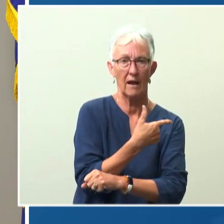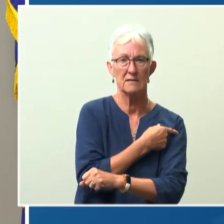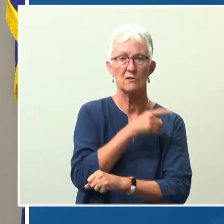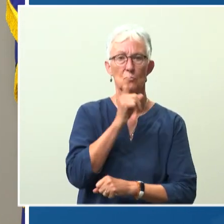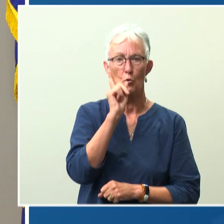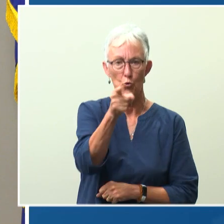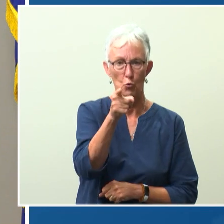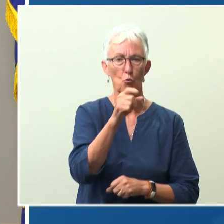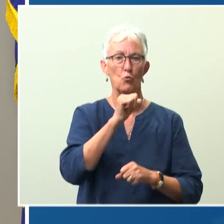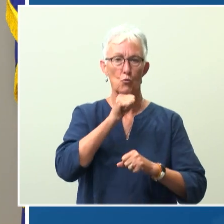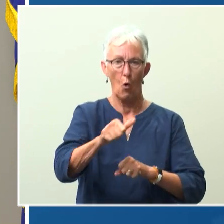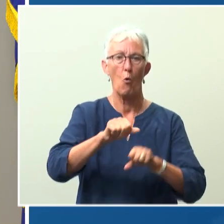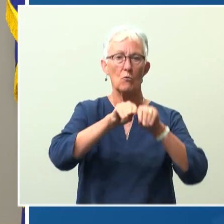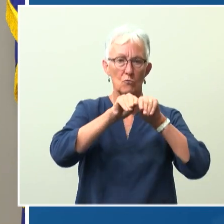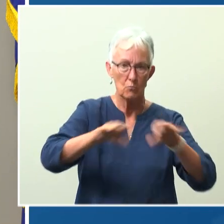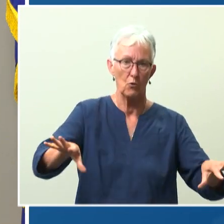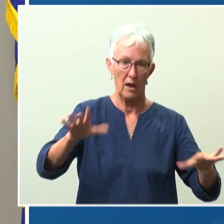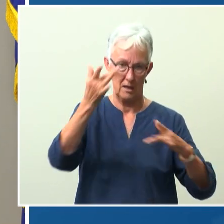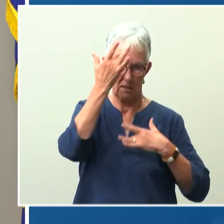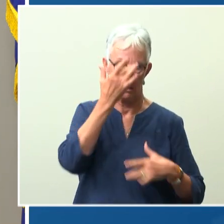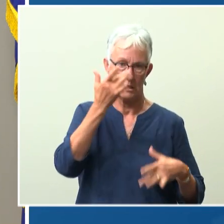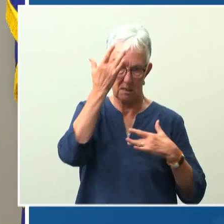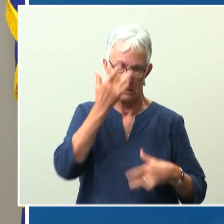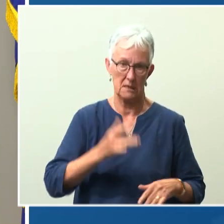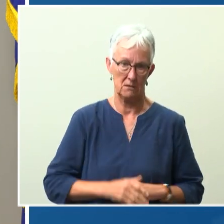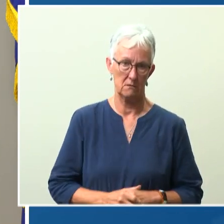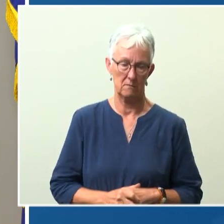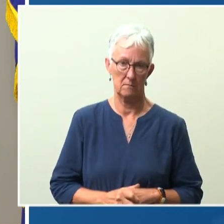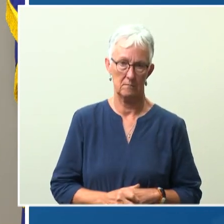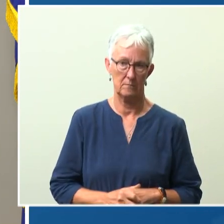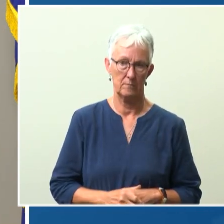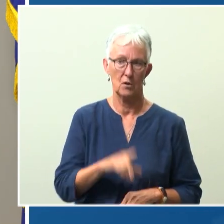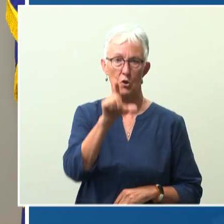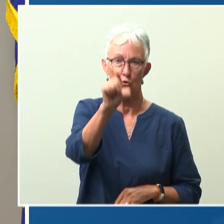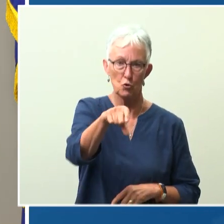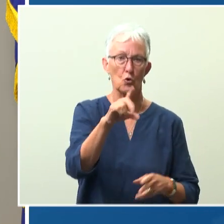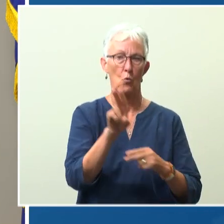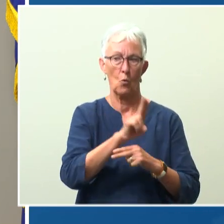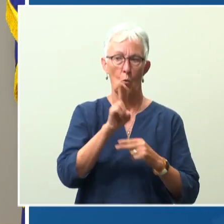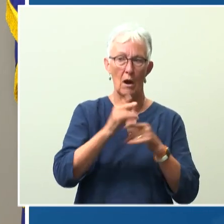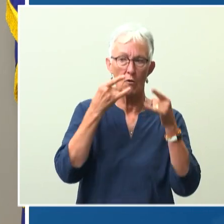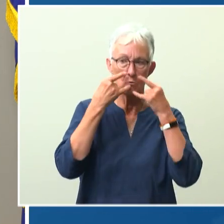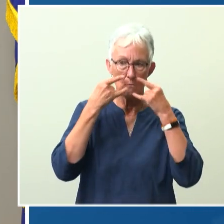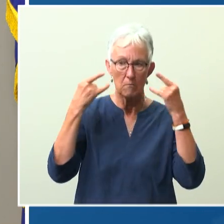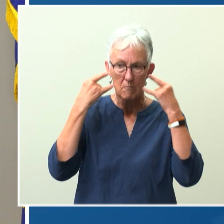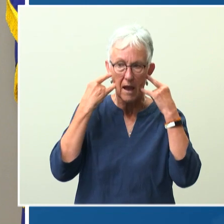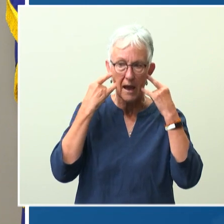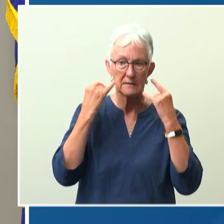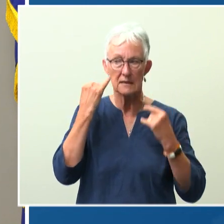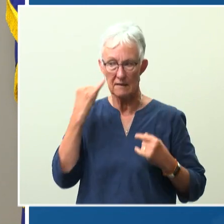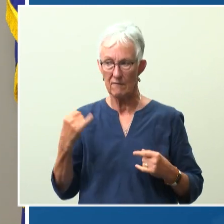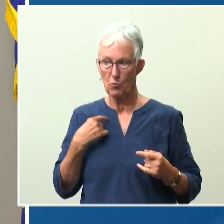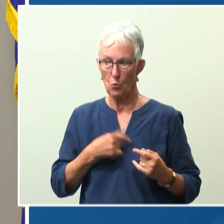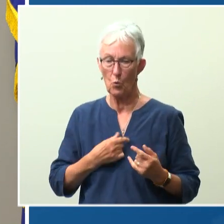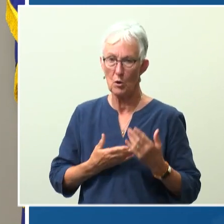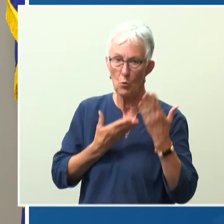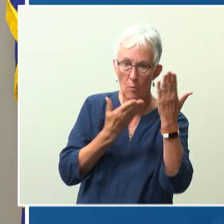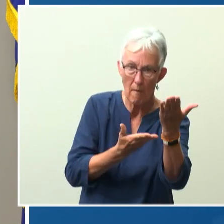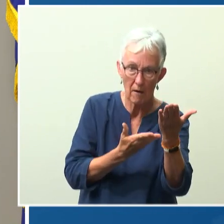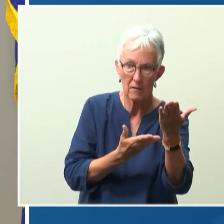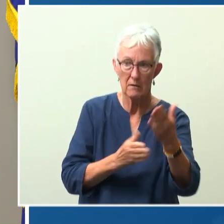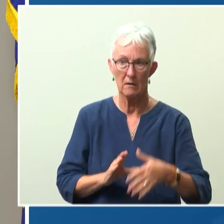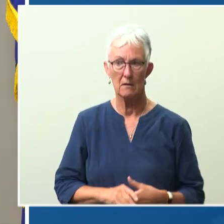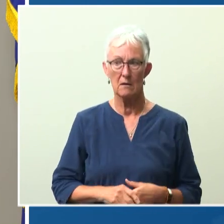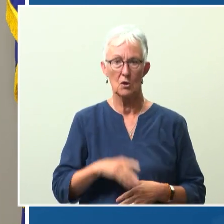You can contribute by wearing your mask when and where it's recommended. You can contribute by masking your children.